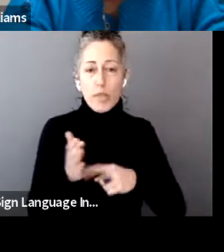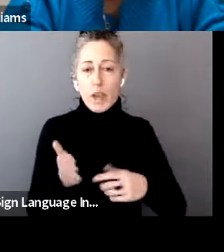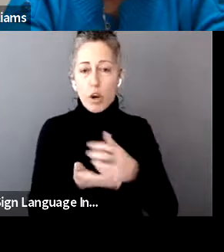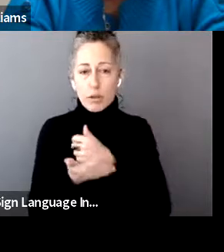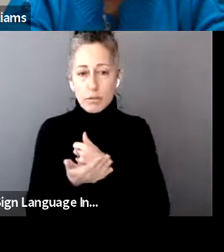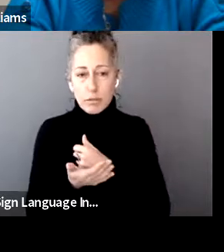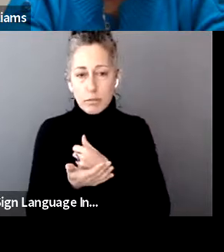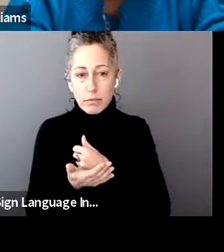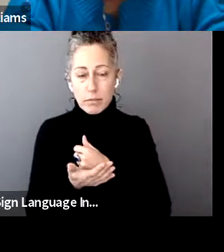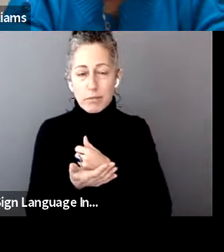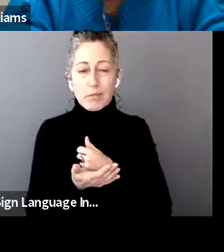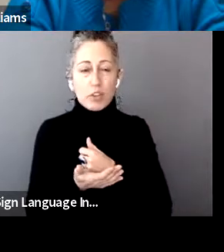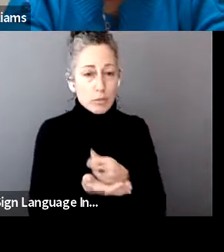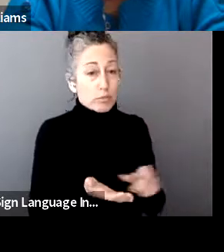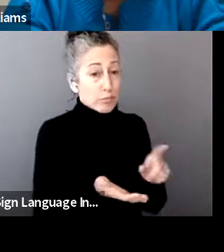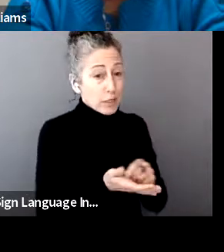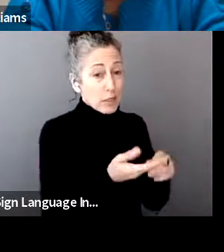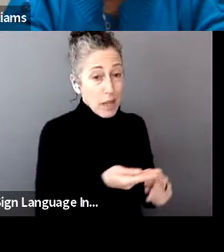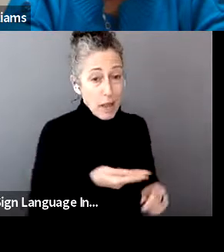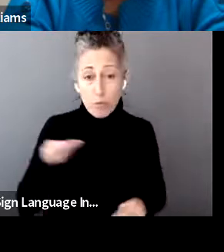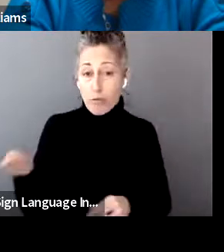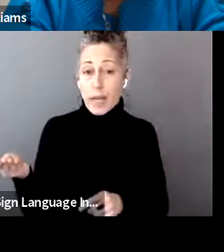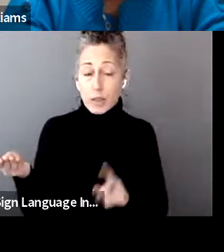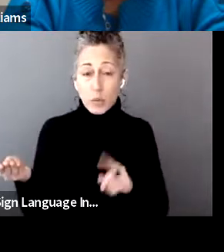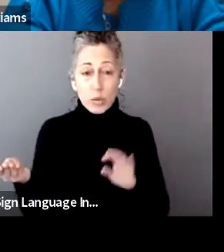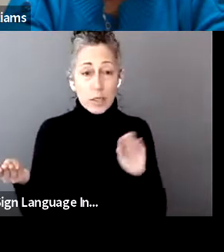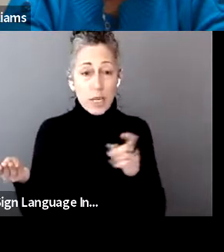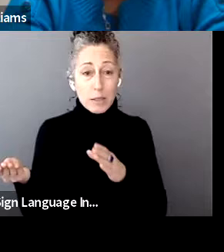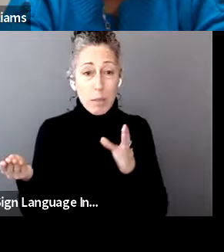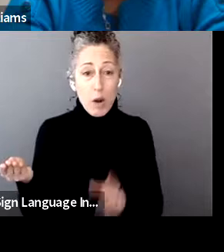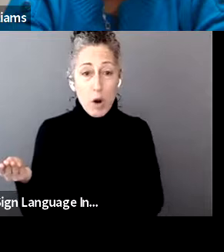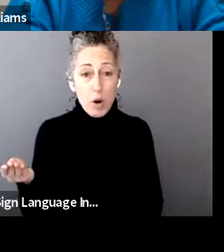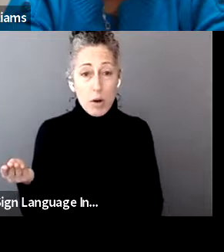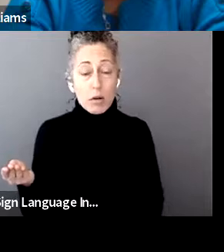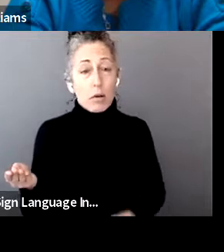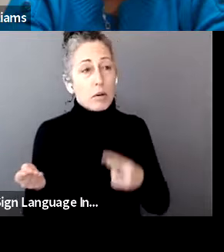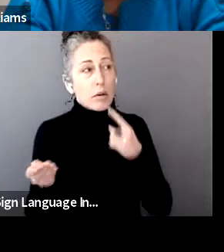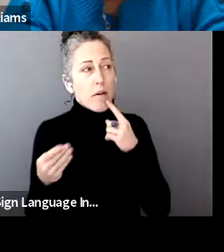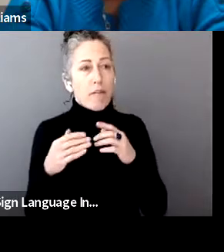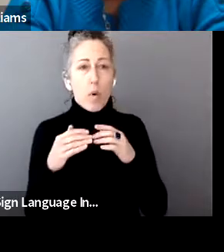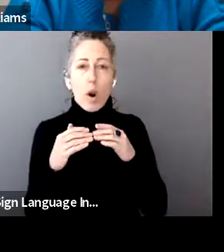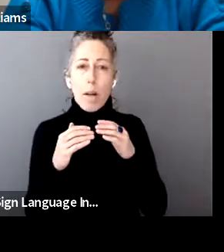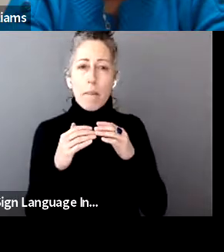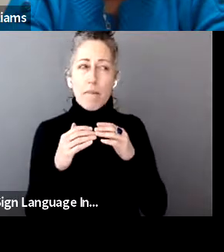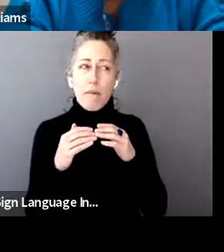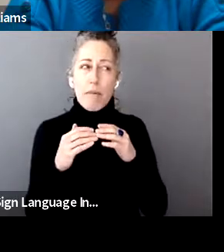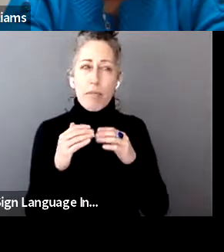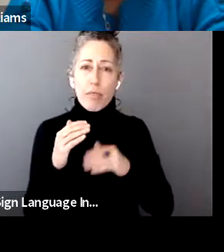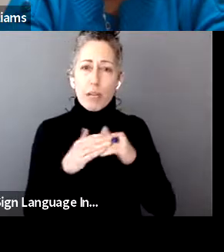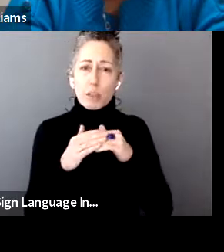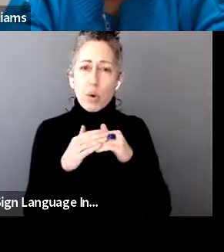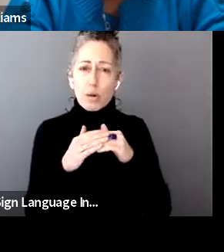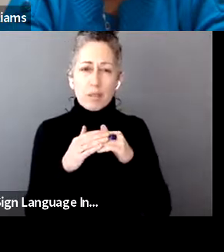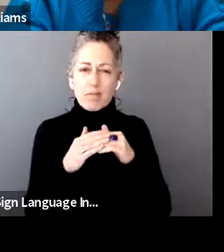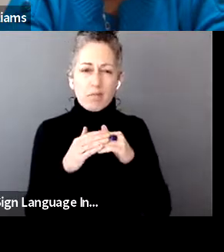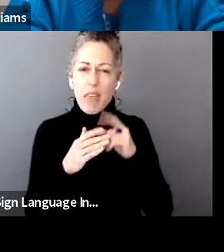bring that and give it to their tax preparer or you to input that information. As far as the threshold, I believe it's the same as